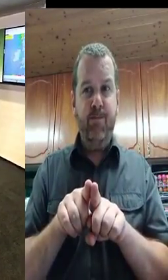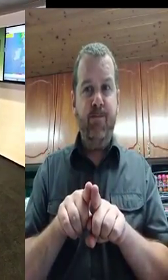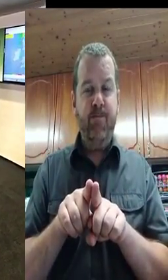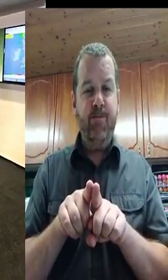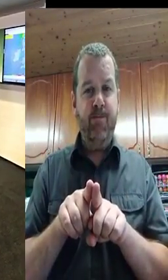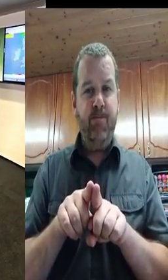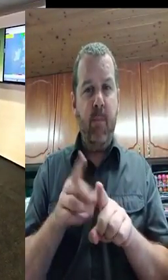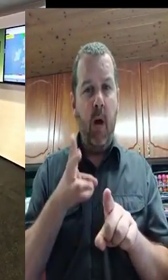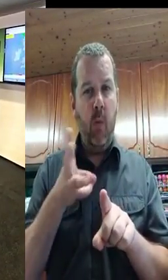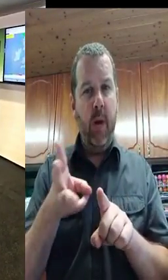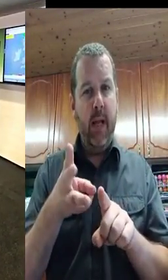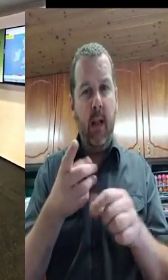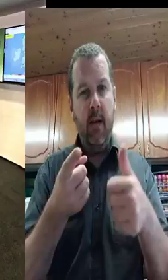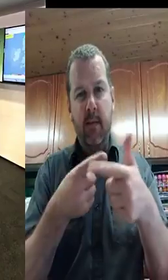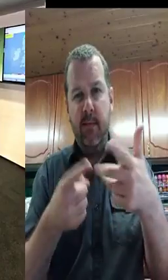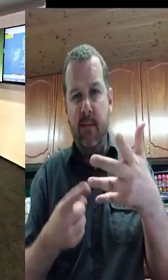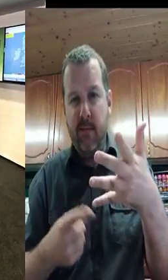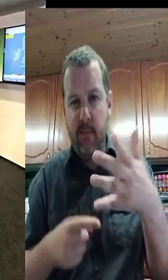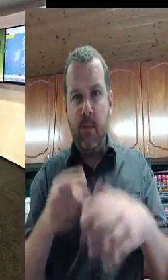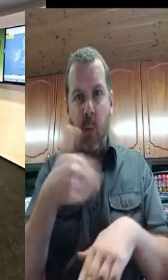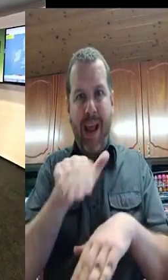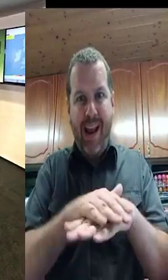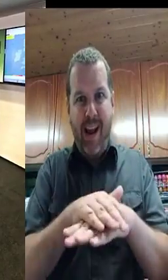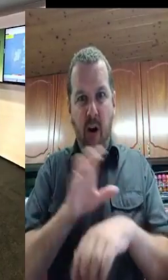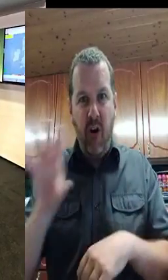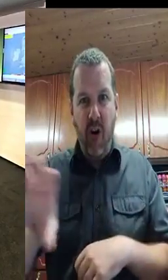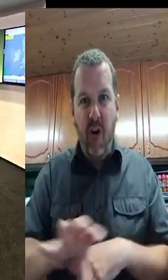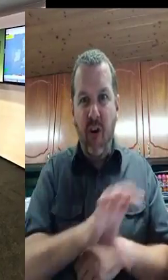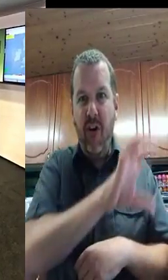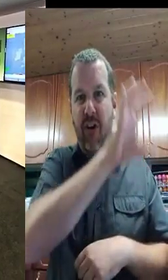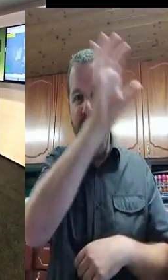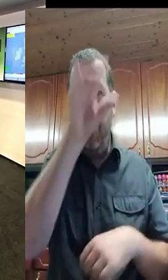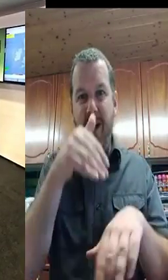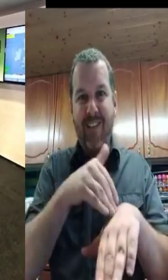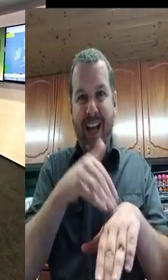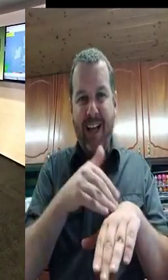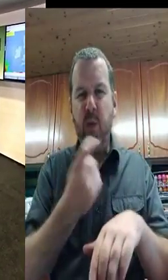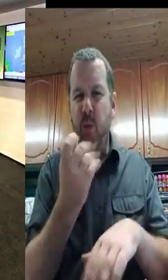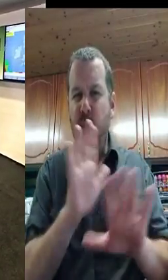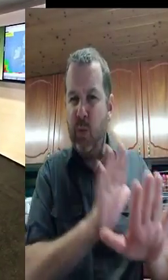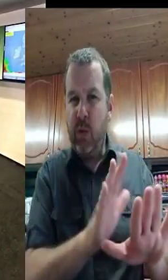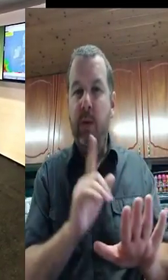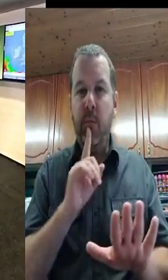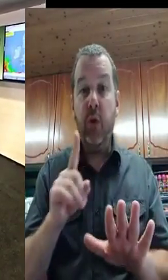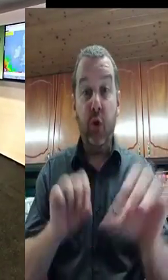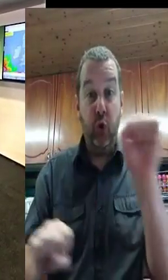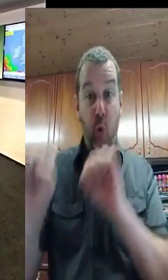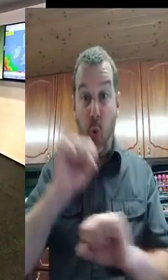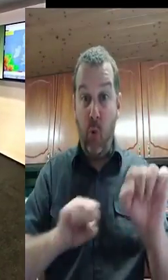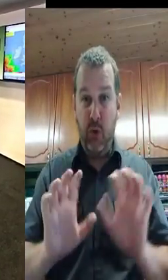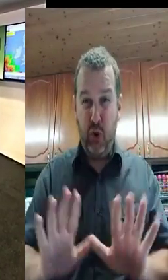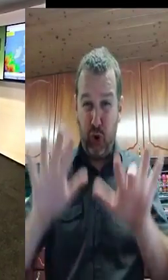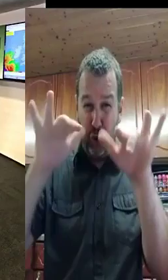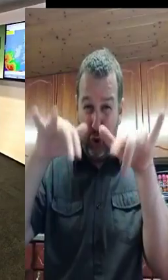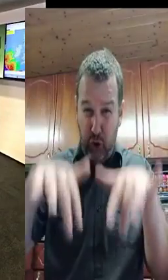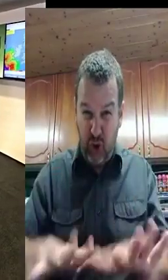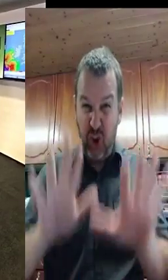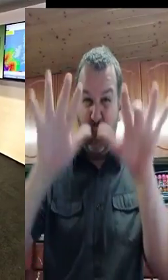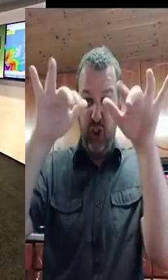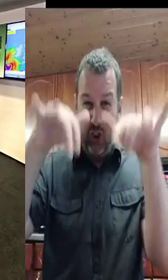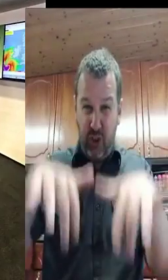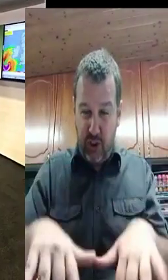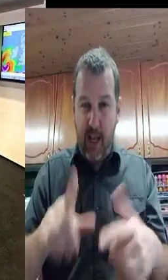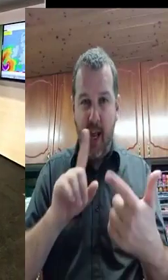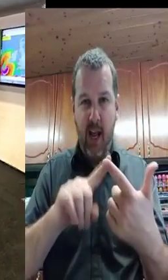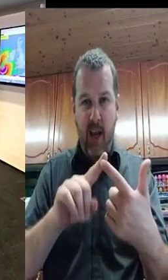high sea levels will allow larger waves to penetrate close inshore and give rise to wave overtopping